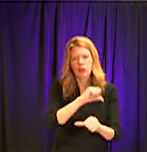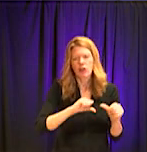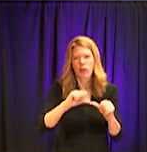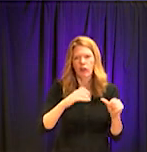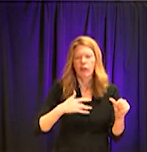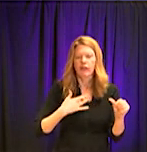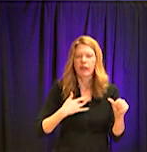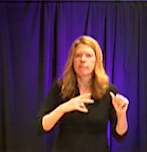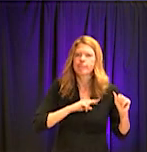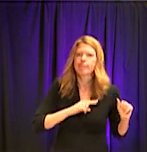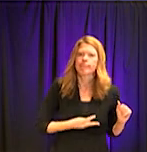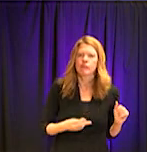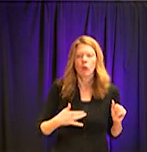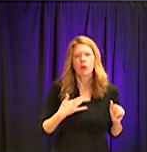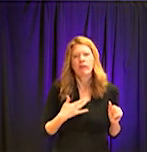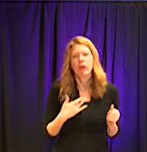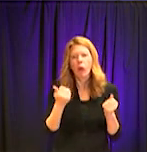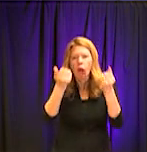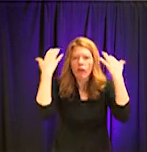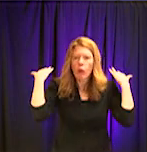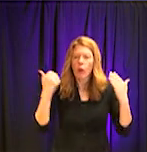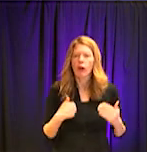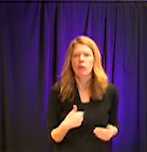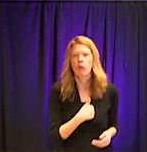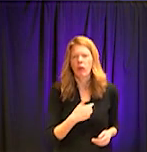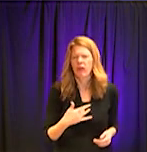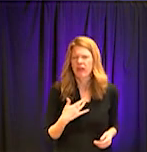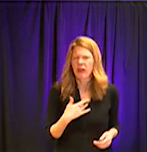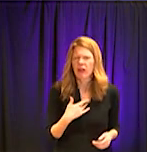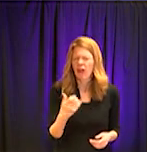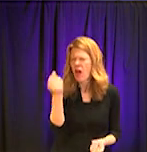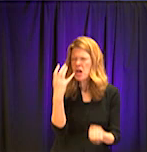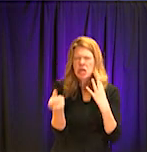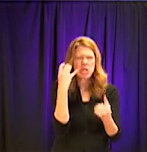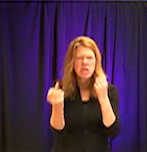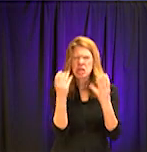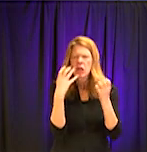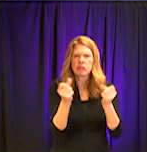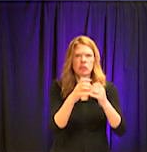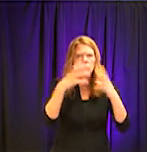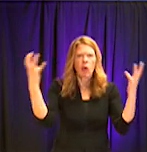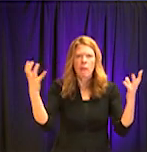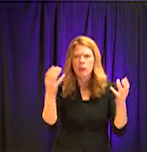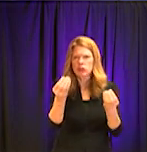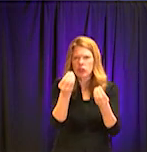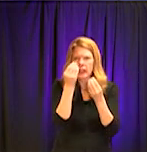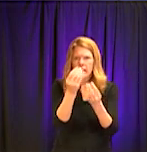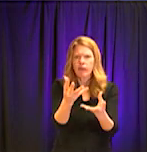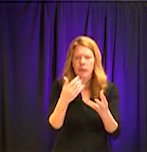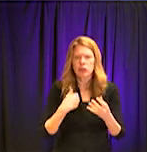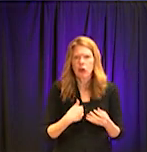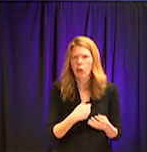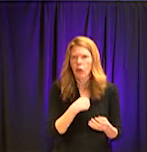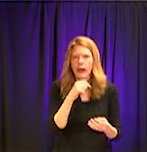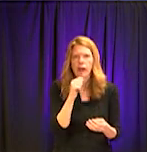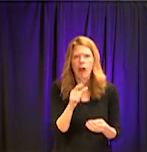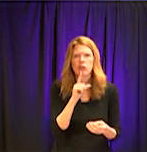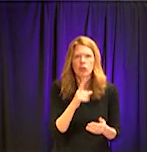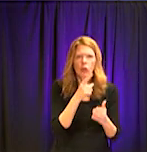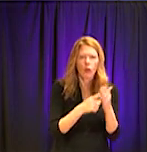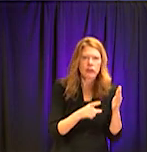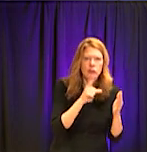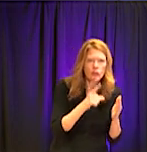absolutely overwhelming to hear all this information coming at you all day long, in real time, every two hours or so. It's